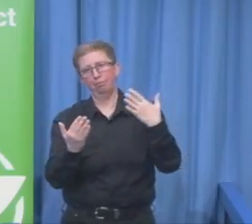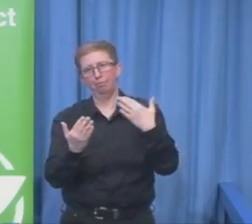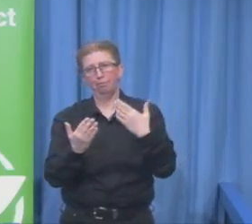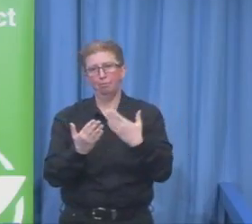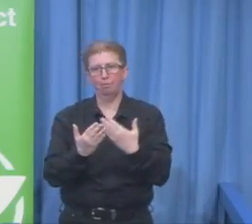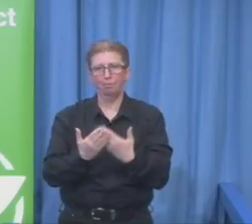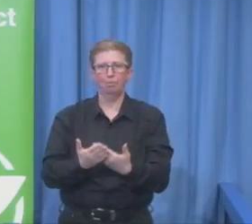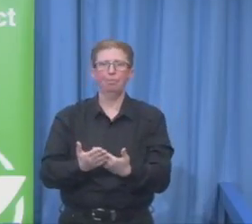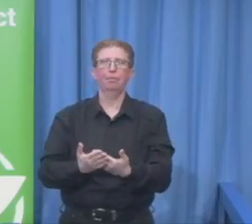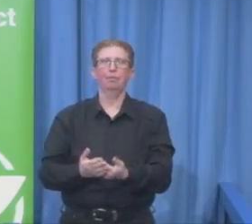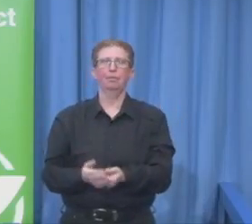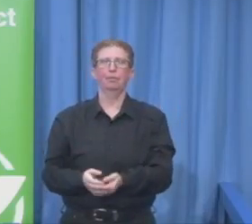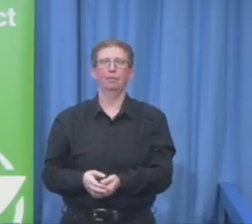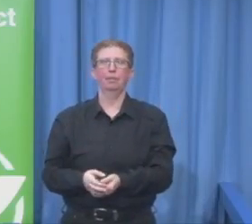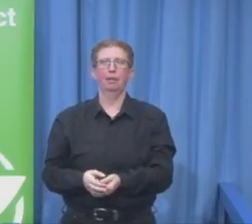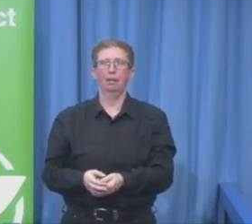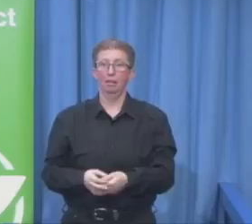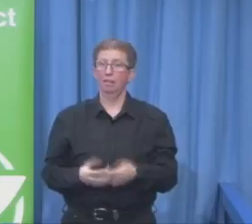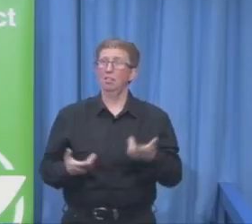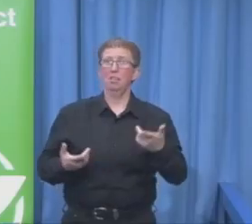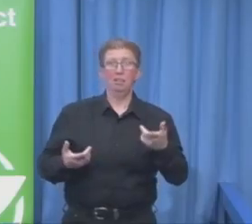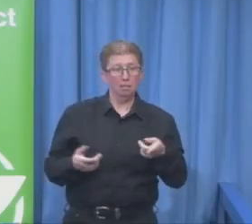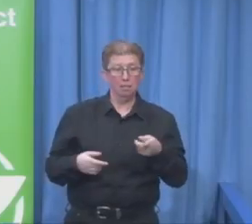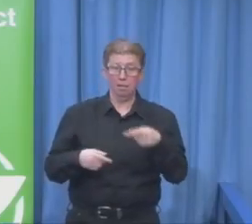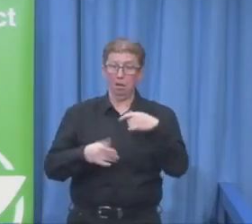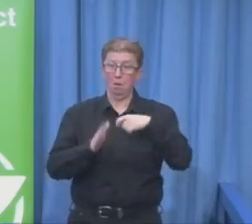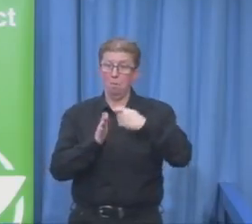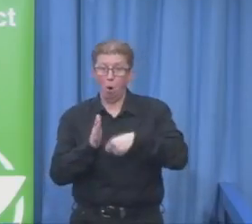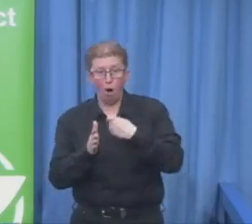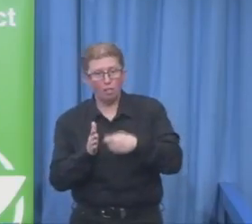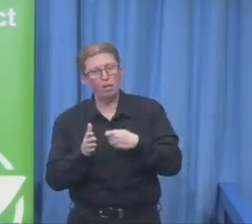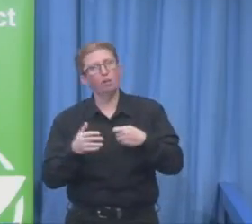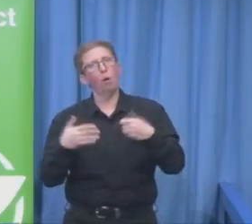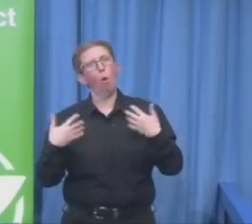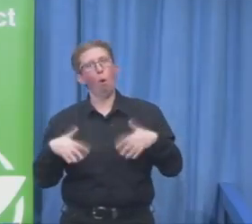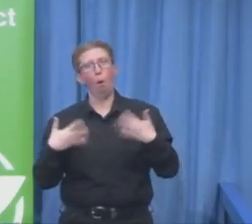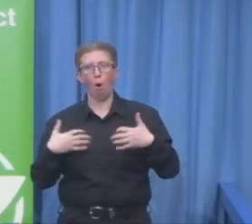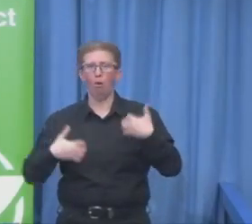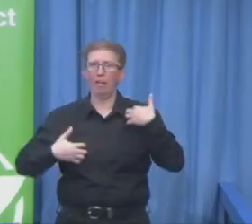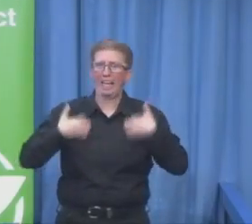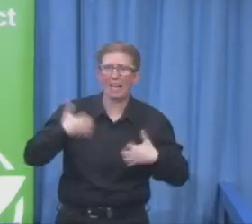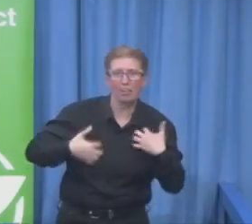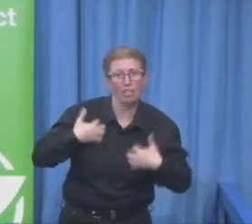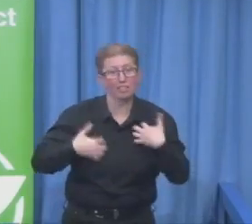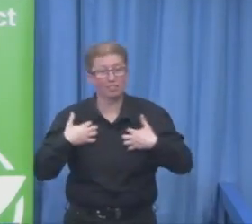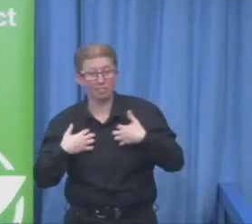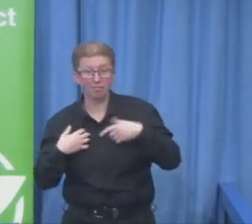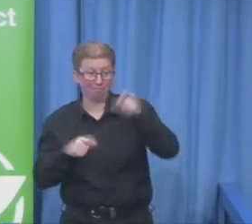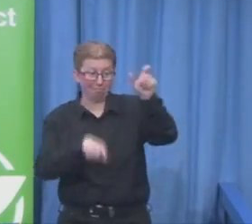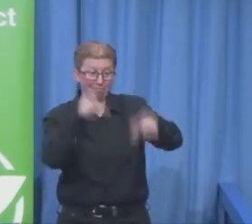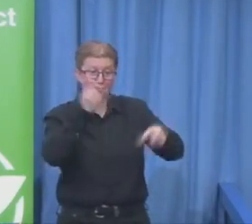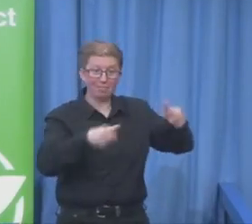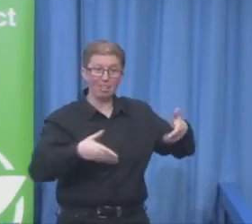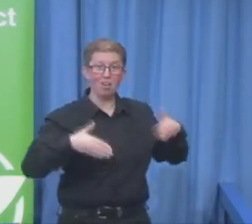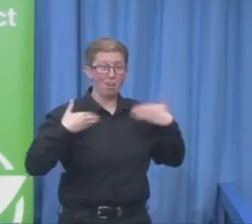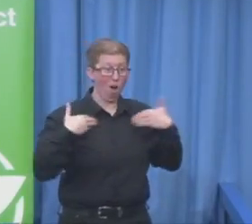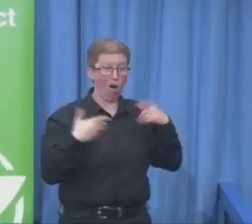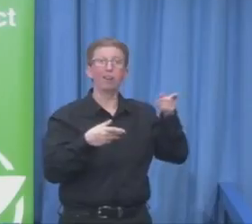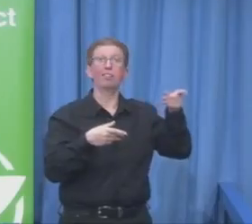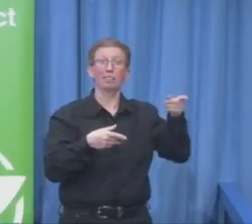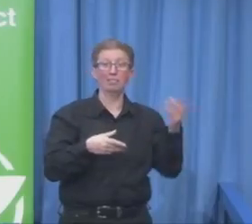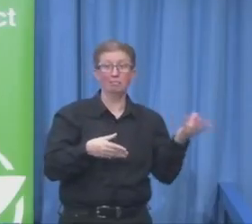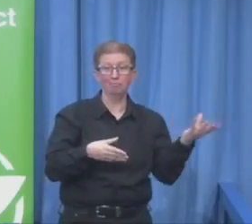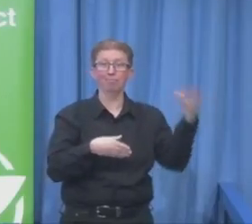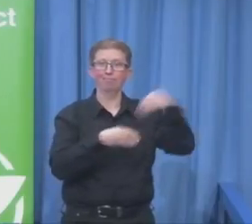where we aim to get 600 young people with learning disability and or autism into real jobs for real